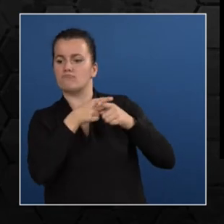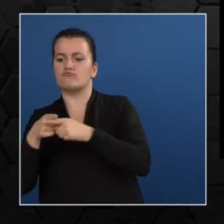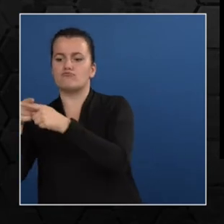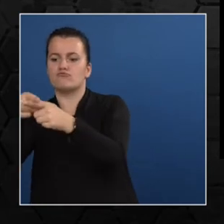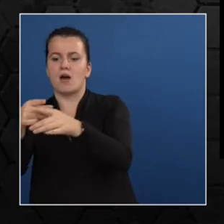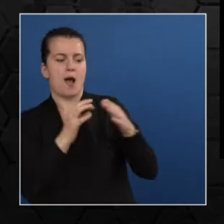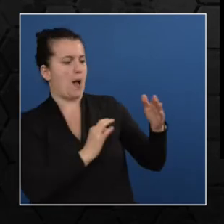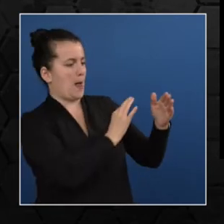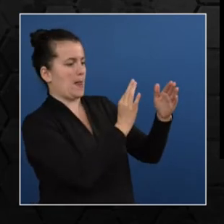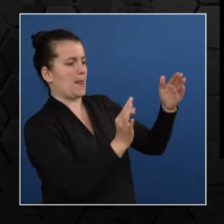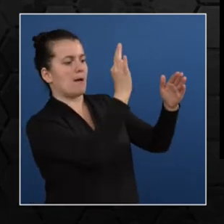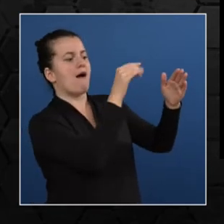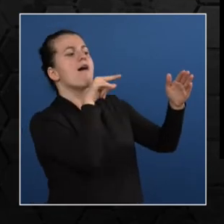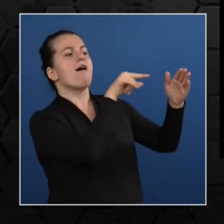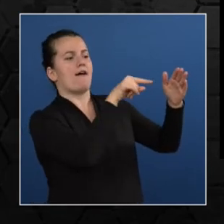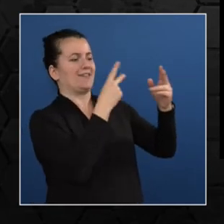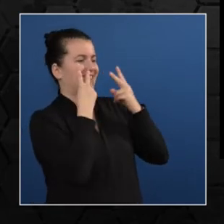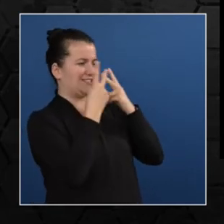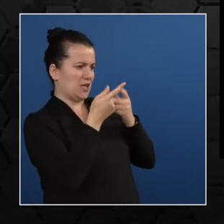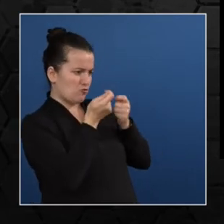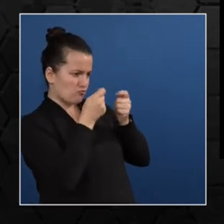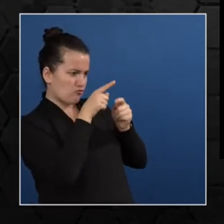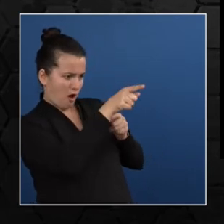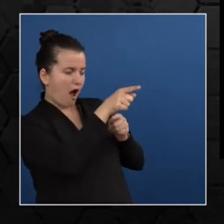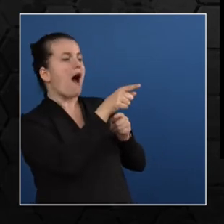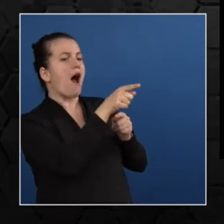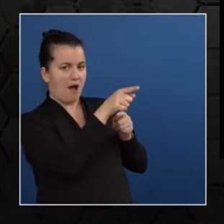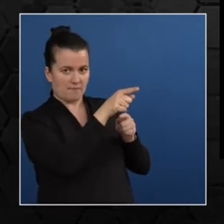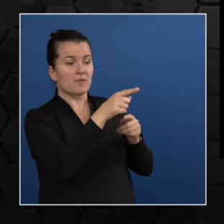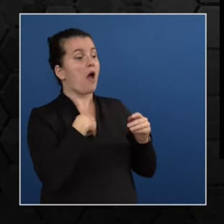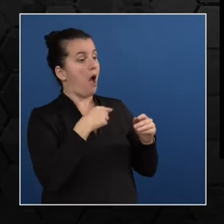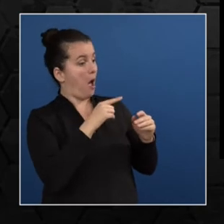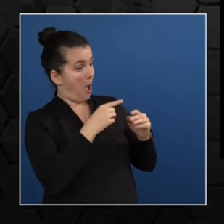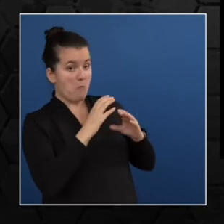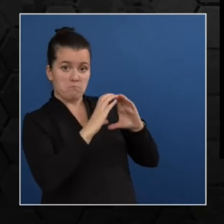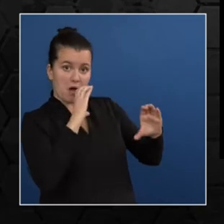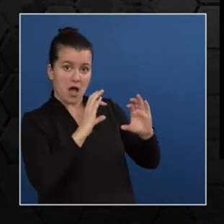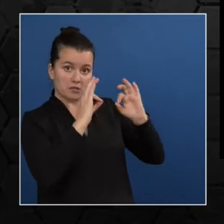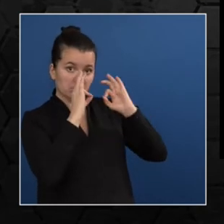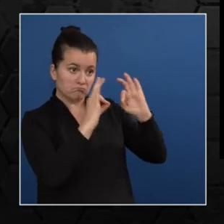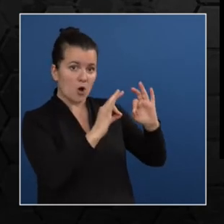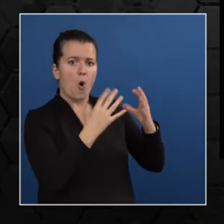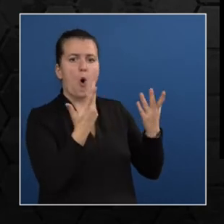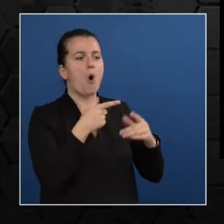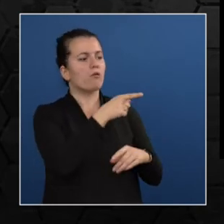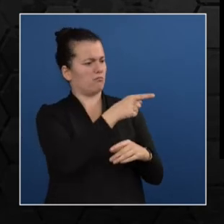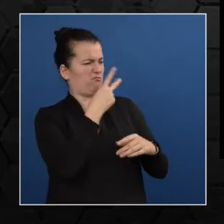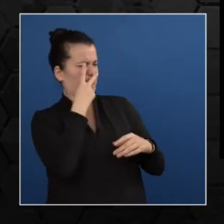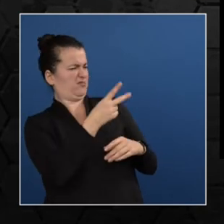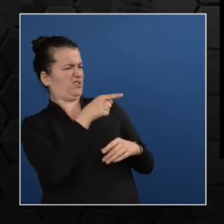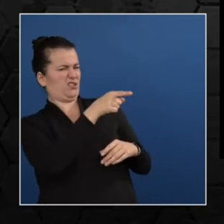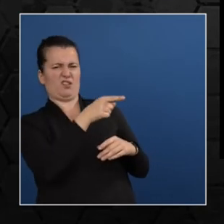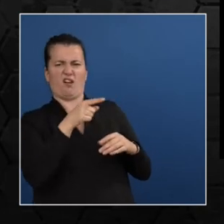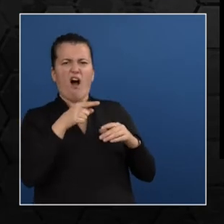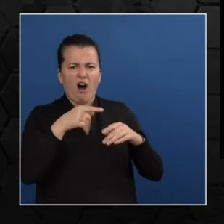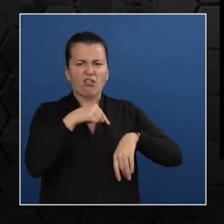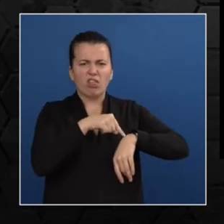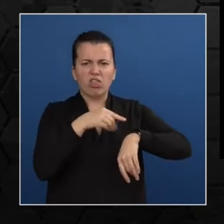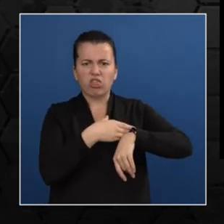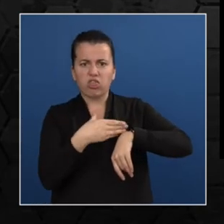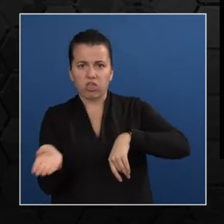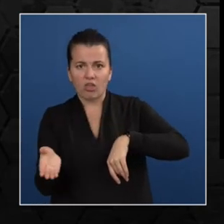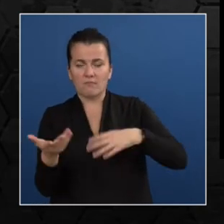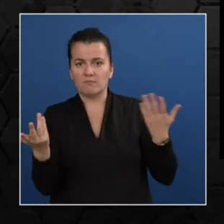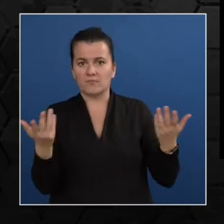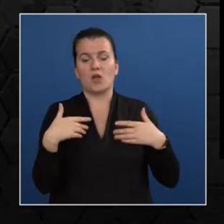can then inform the control system whether the bus is running on the right time or not. And then artificial intelligence could be used to deem as to why is the